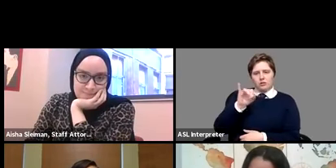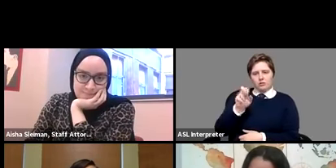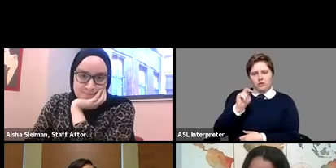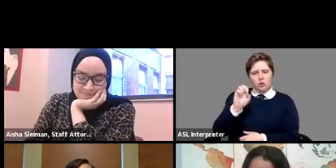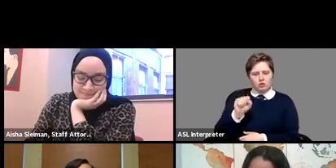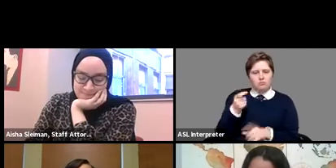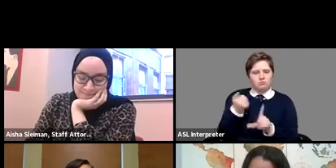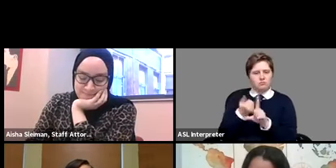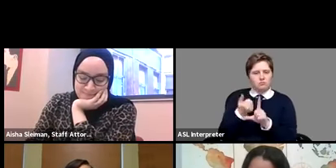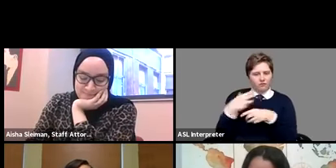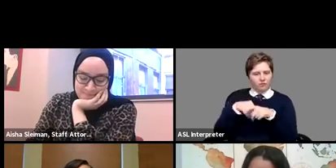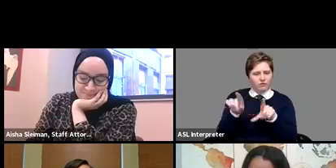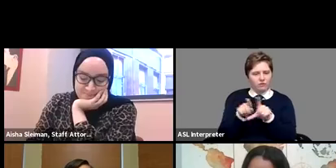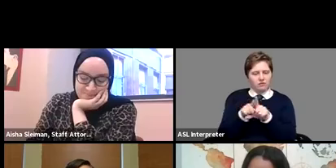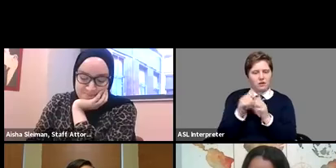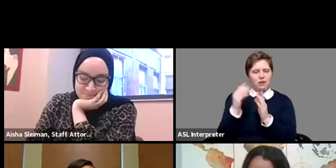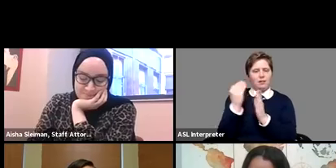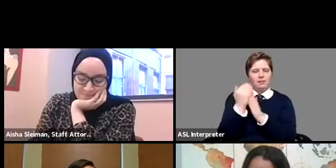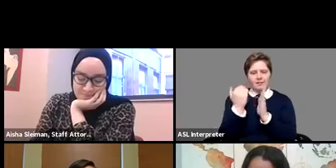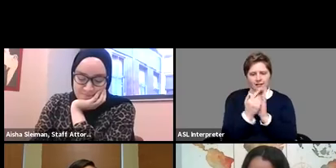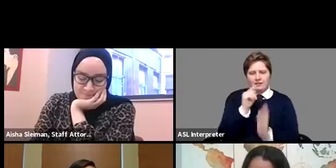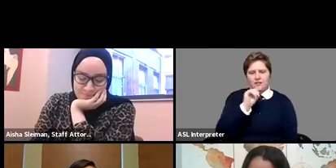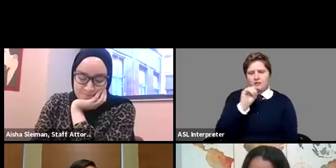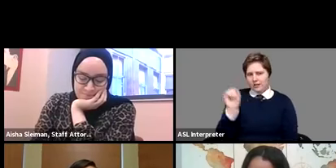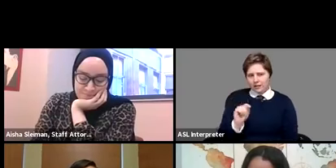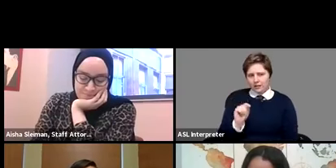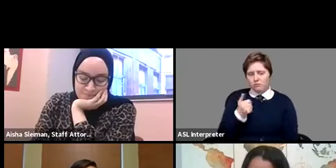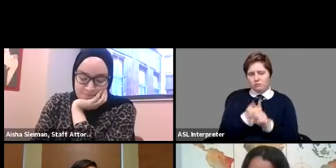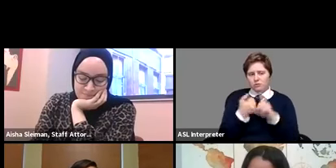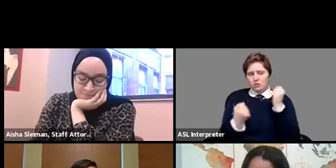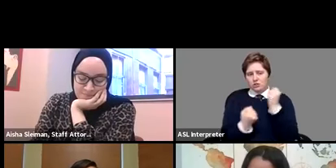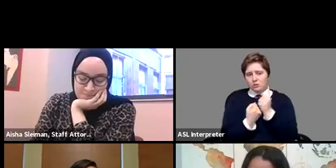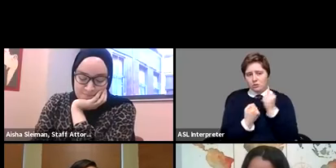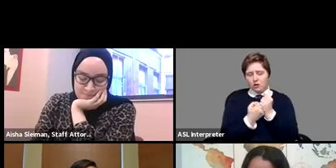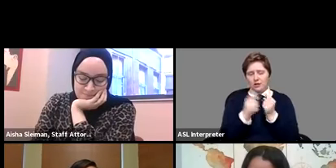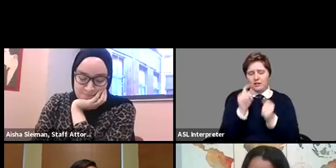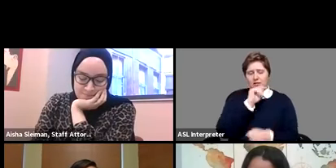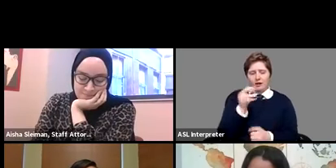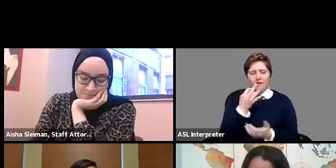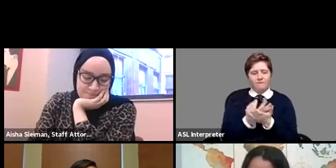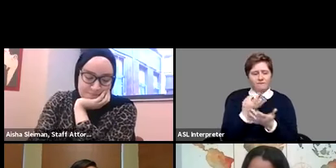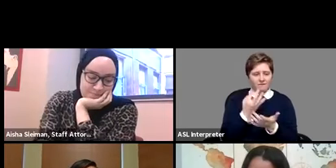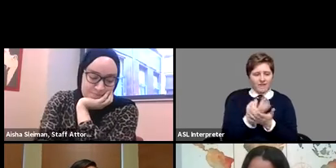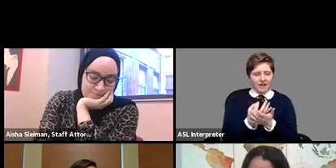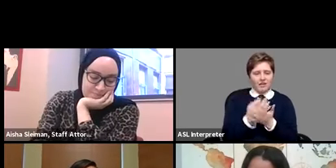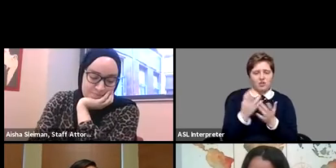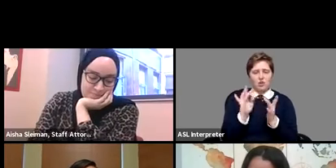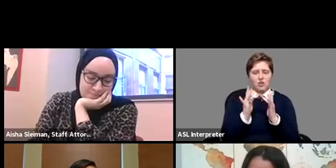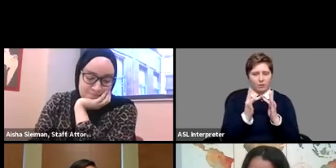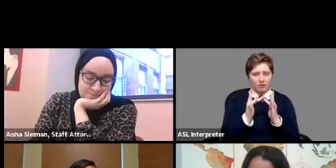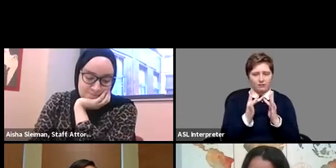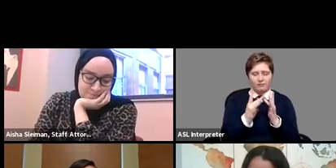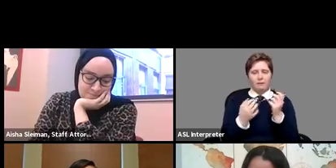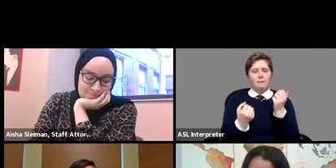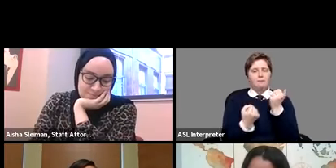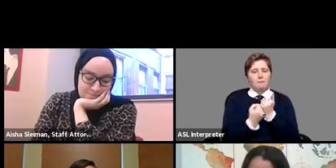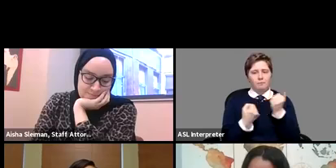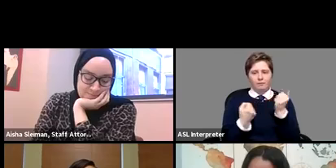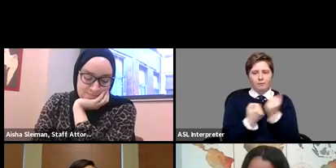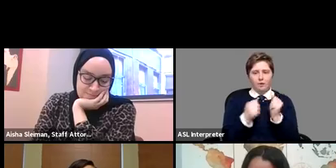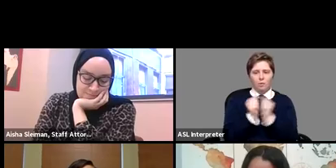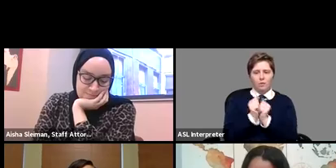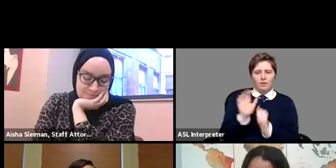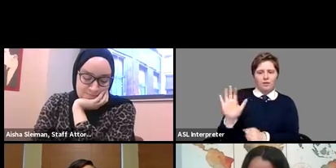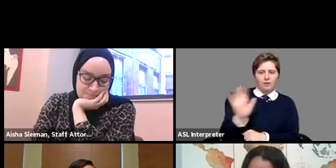assistant at lisk toledo she currently supports the toledo financial network assists with their